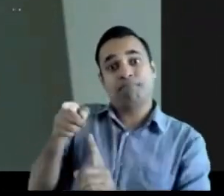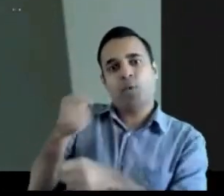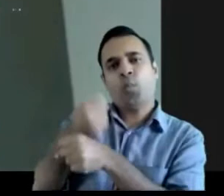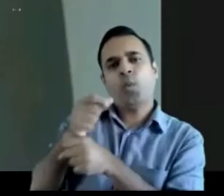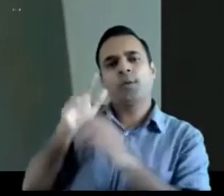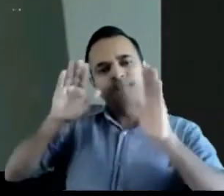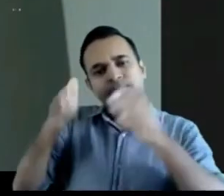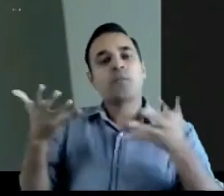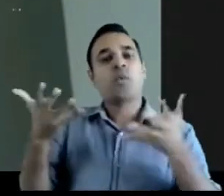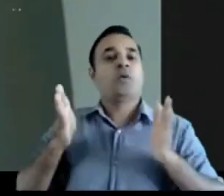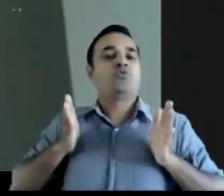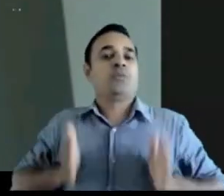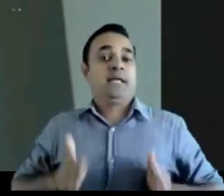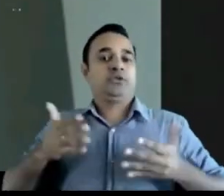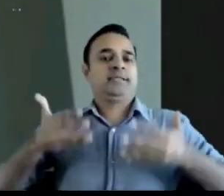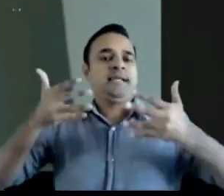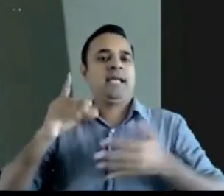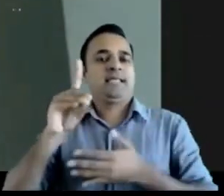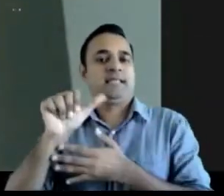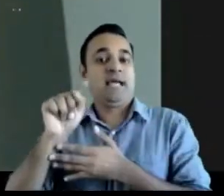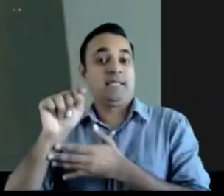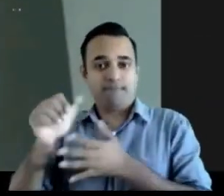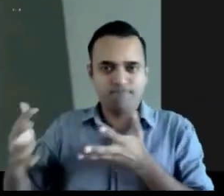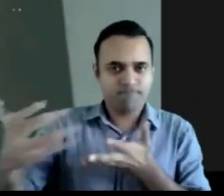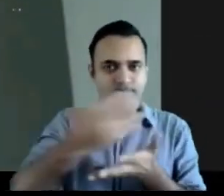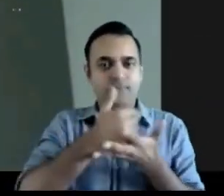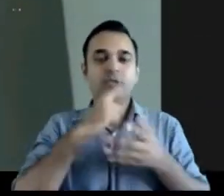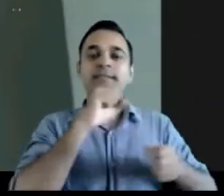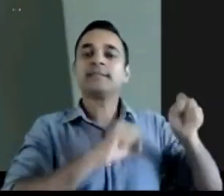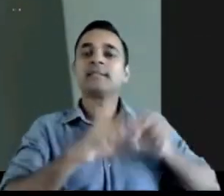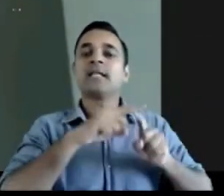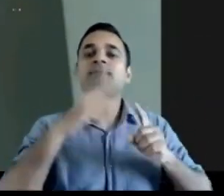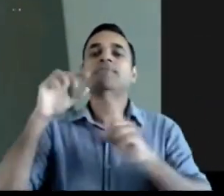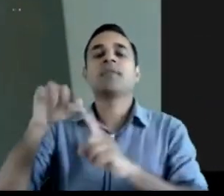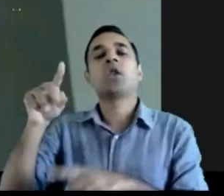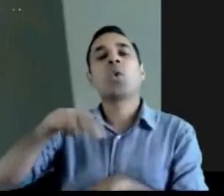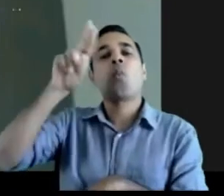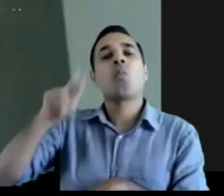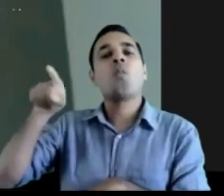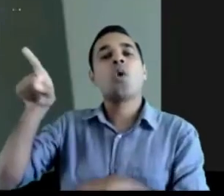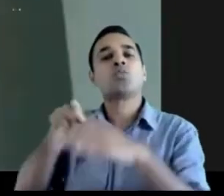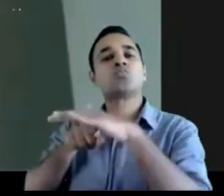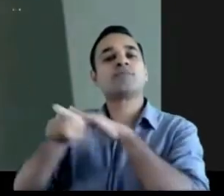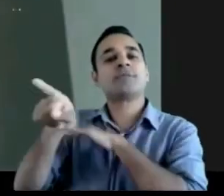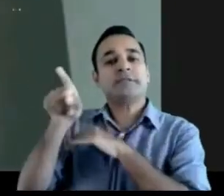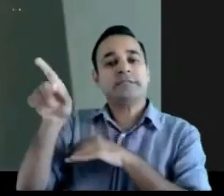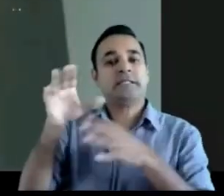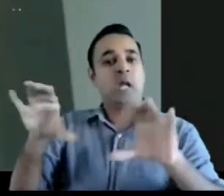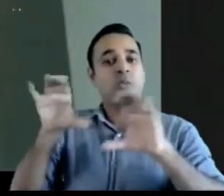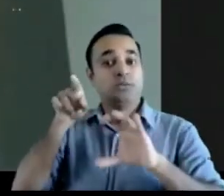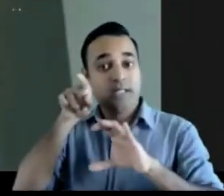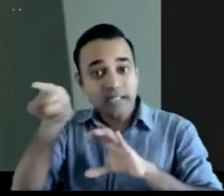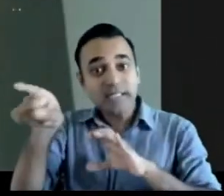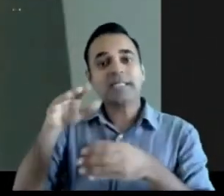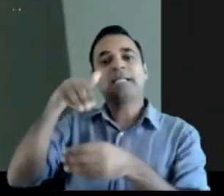officer for the unhcr global data service in geneva and john also worked in ocho